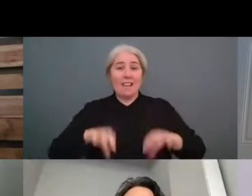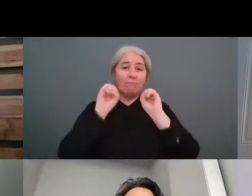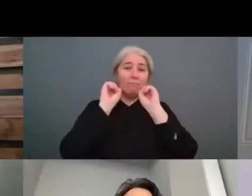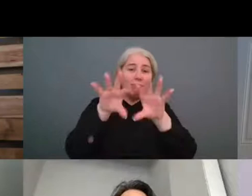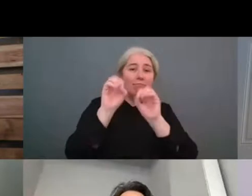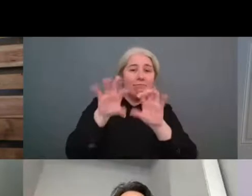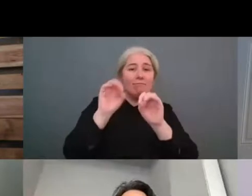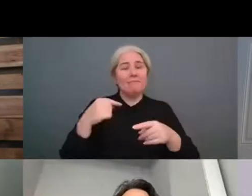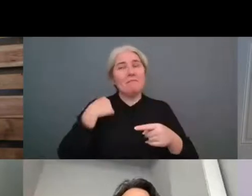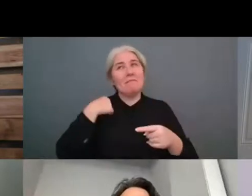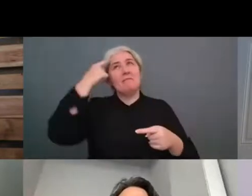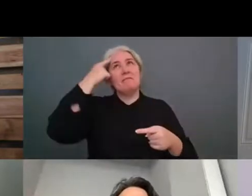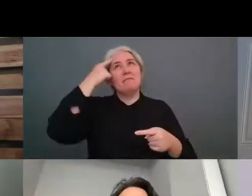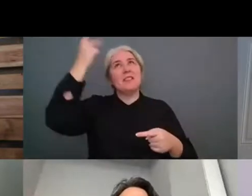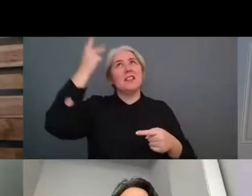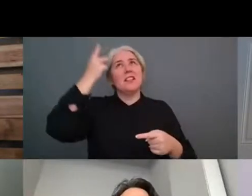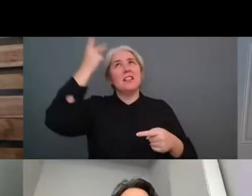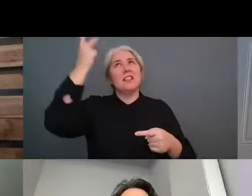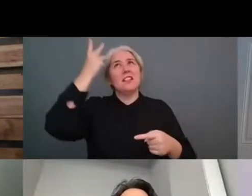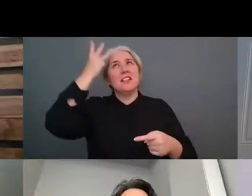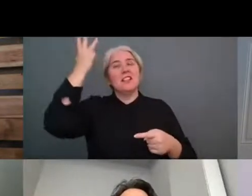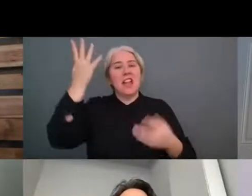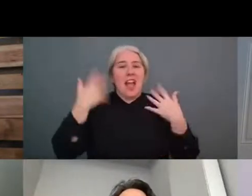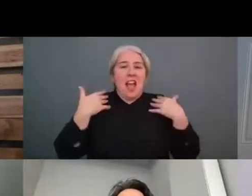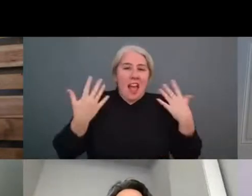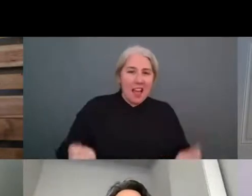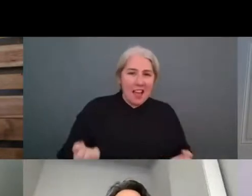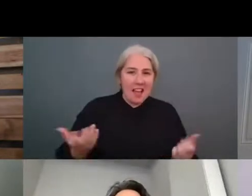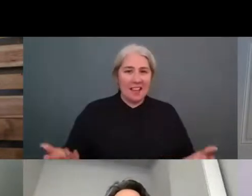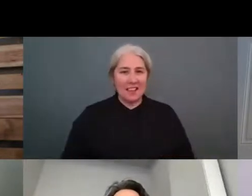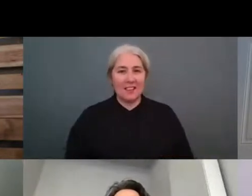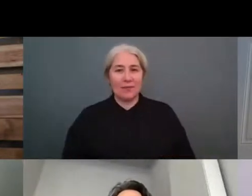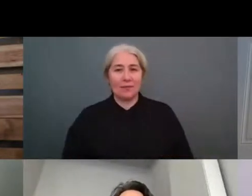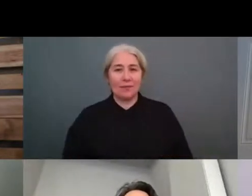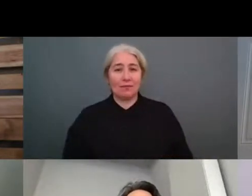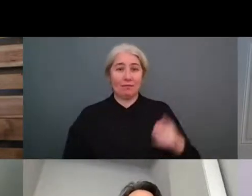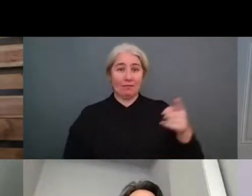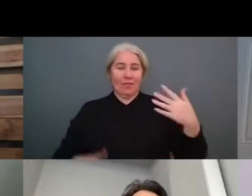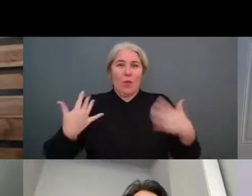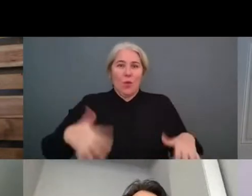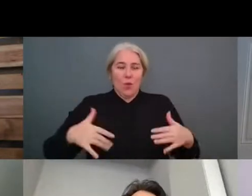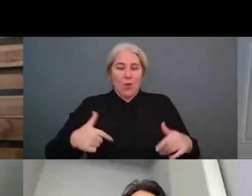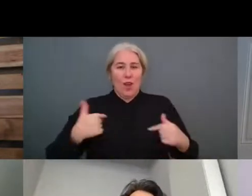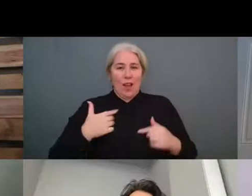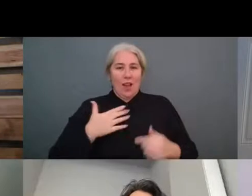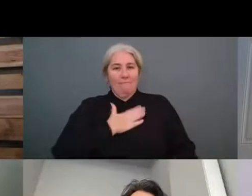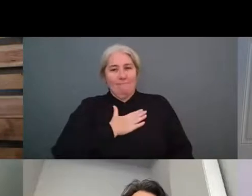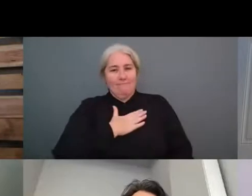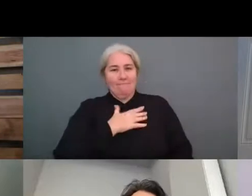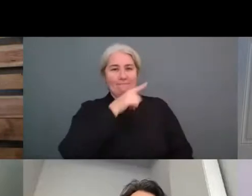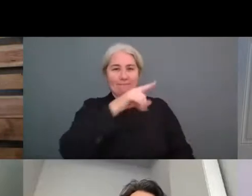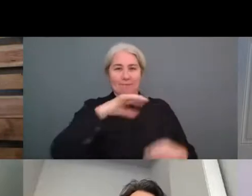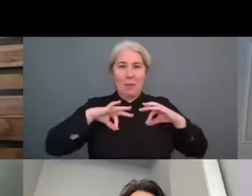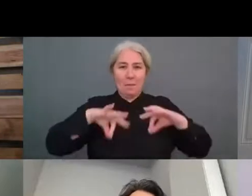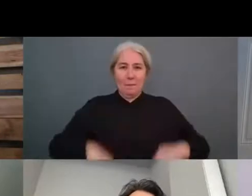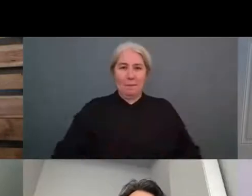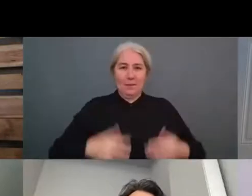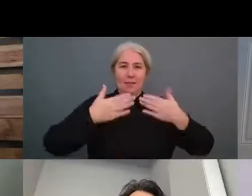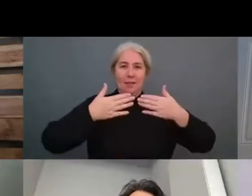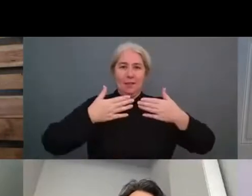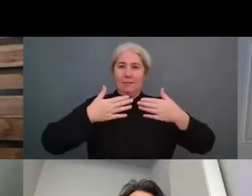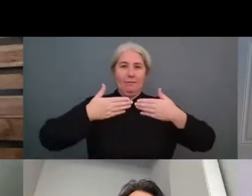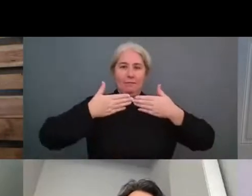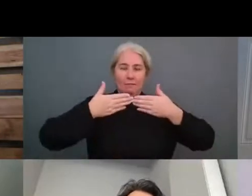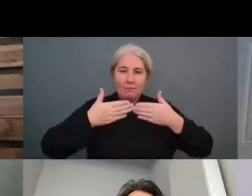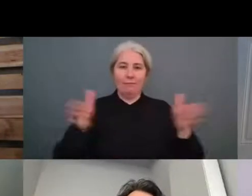this topic and you know certainly the the opening by madame la ministre is really a great um opening